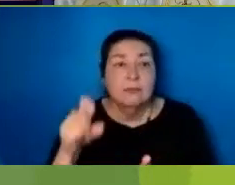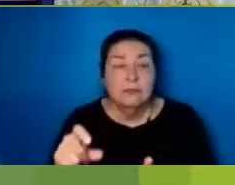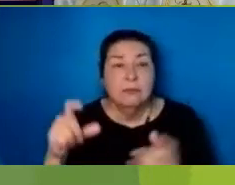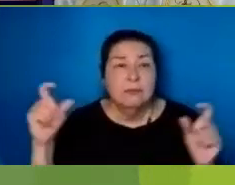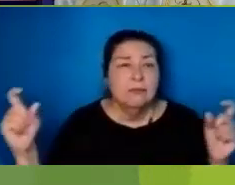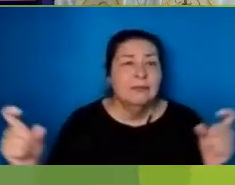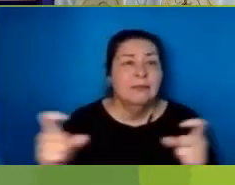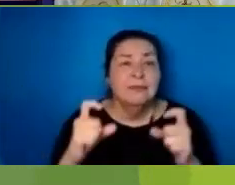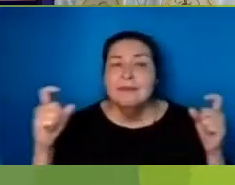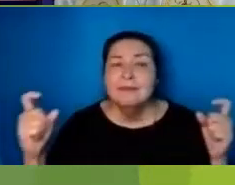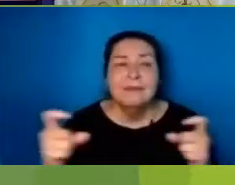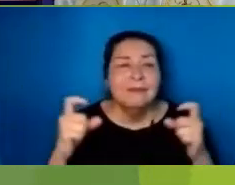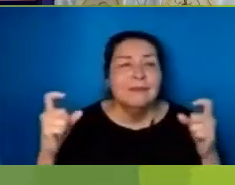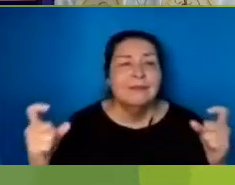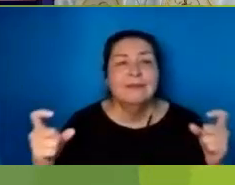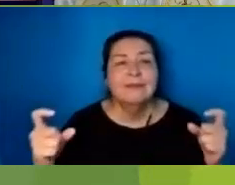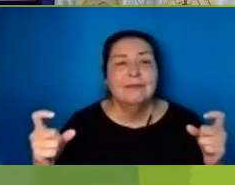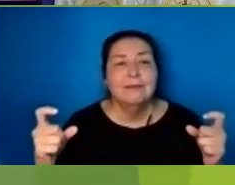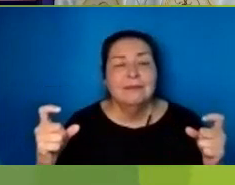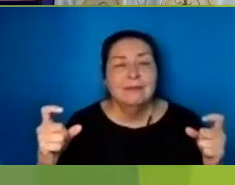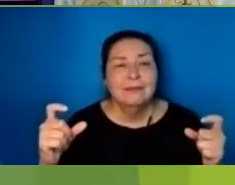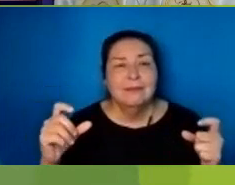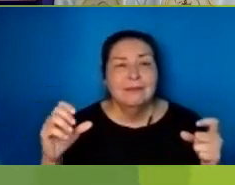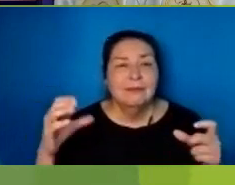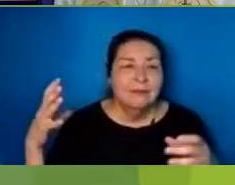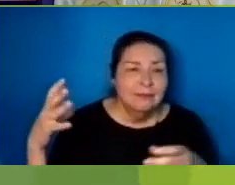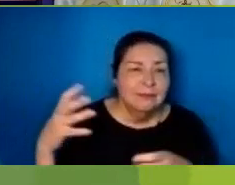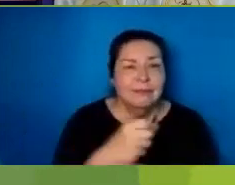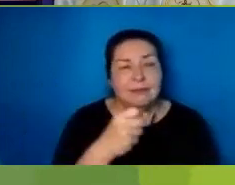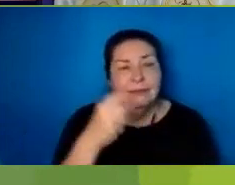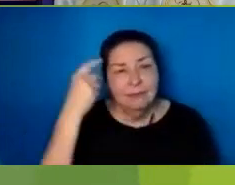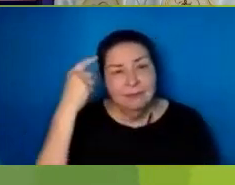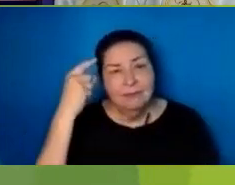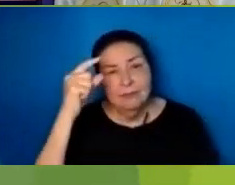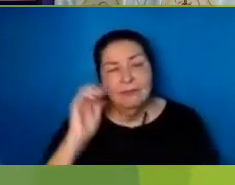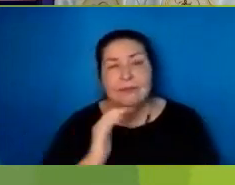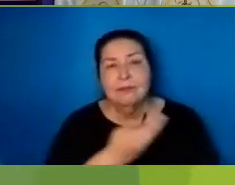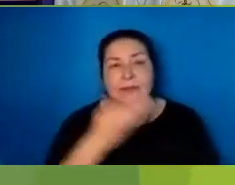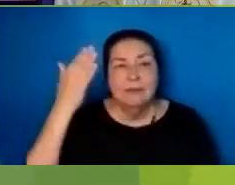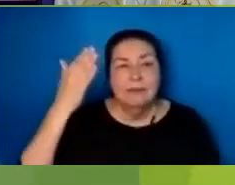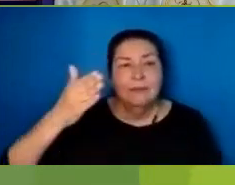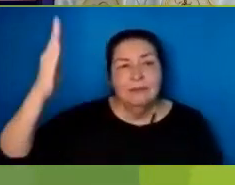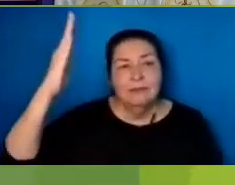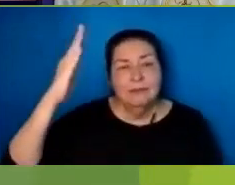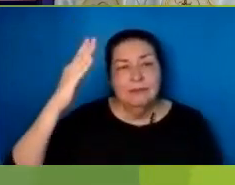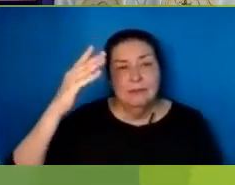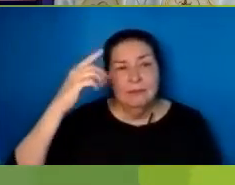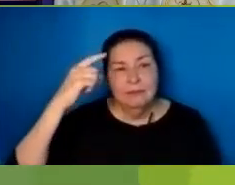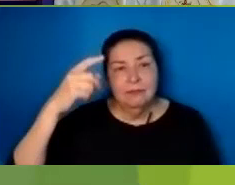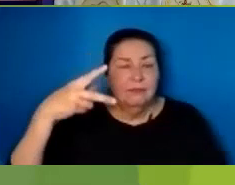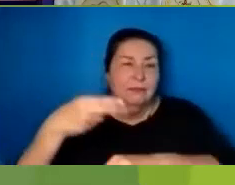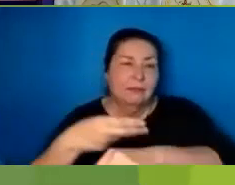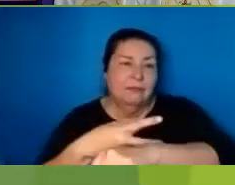This is the peace Of victory for our God